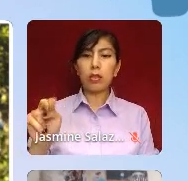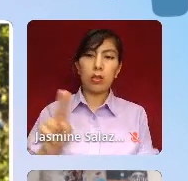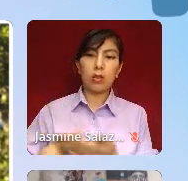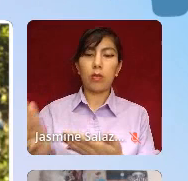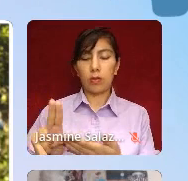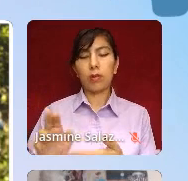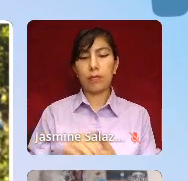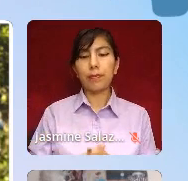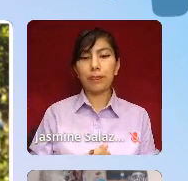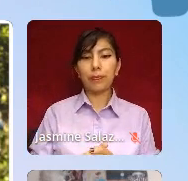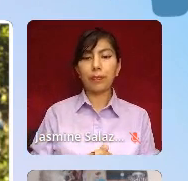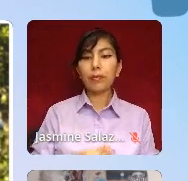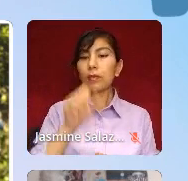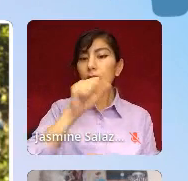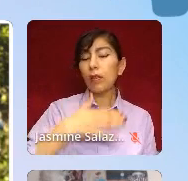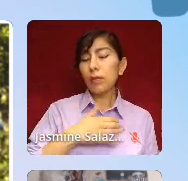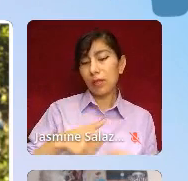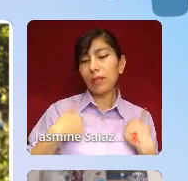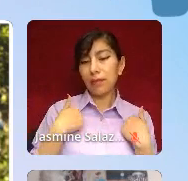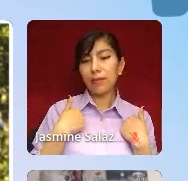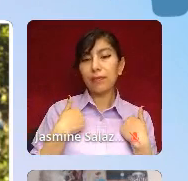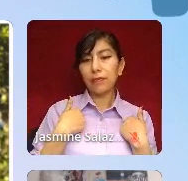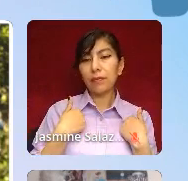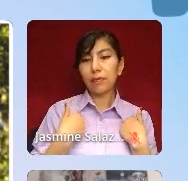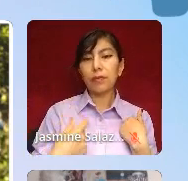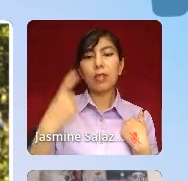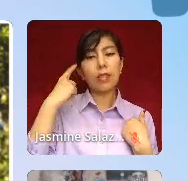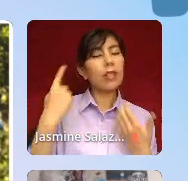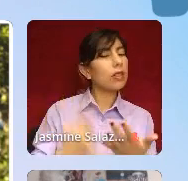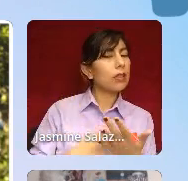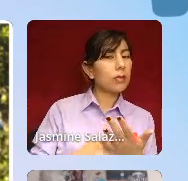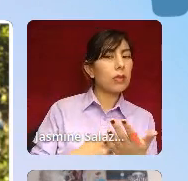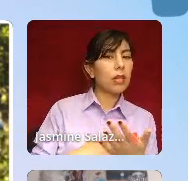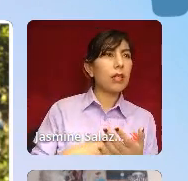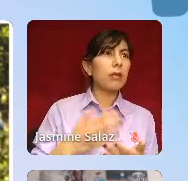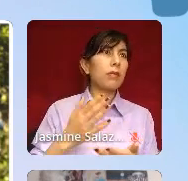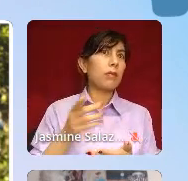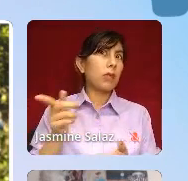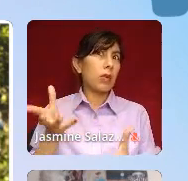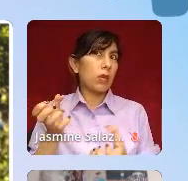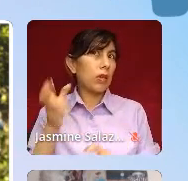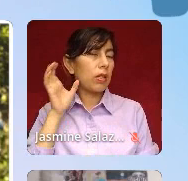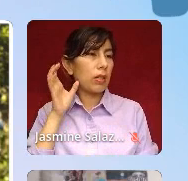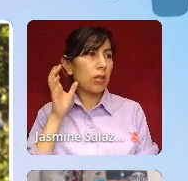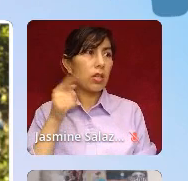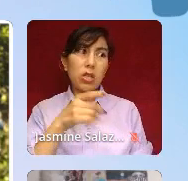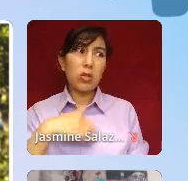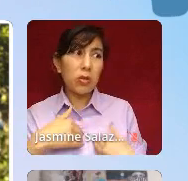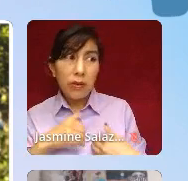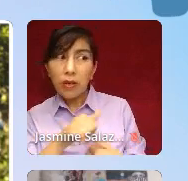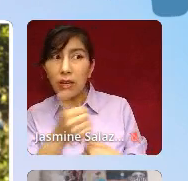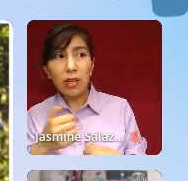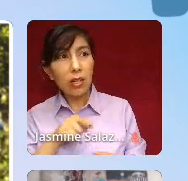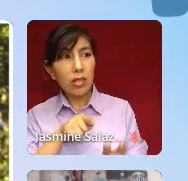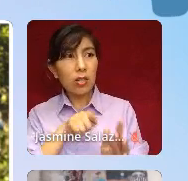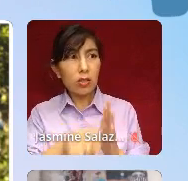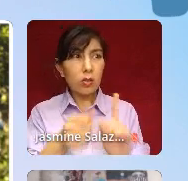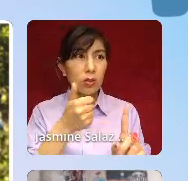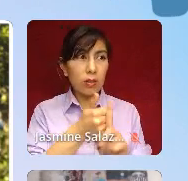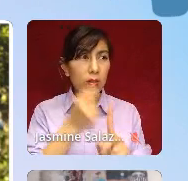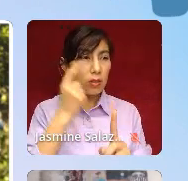I love my life. And I think sometimes people want to hear me say, and you never had another suicidal thought, right?